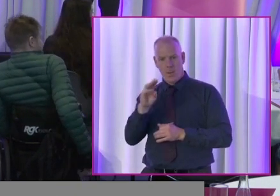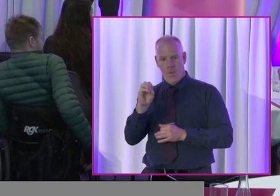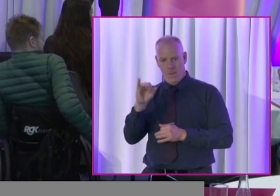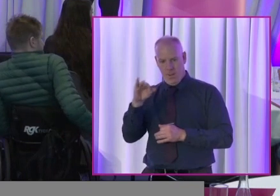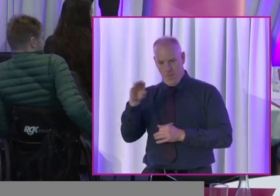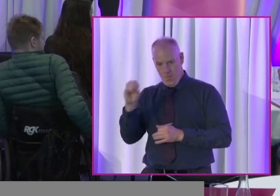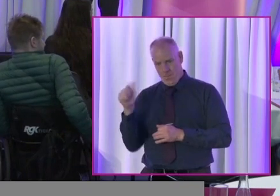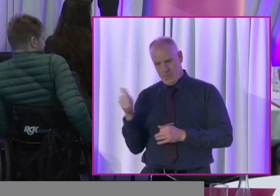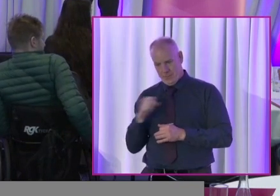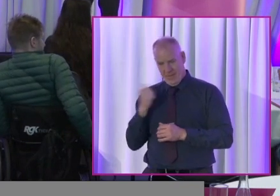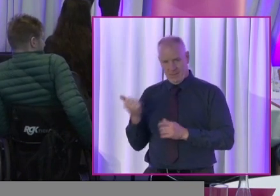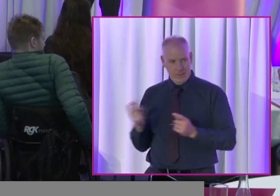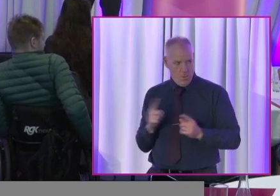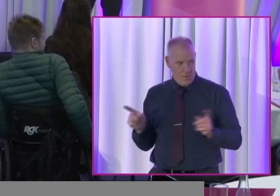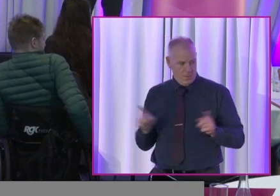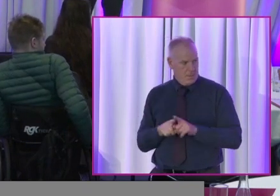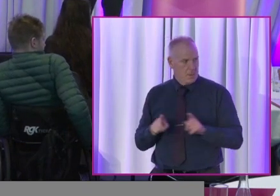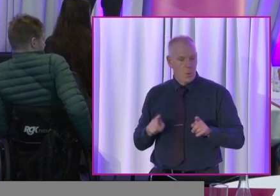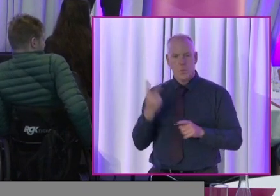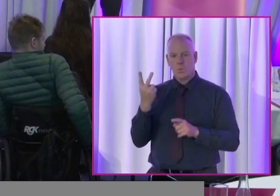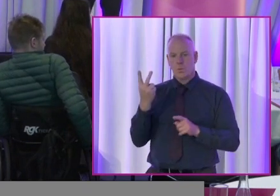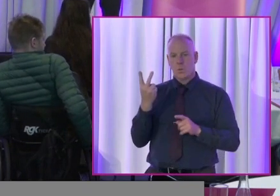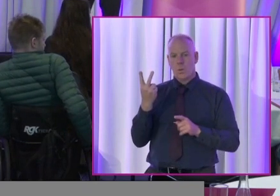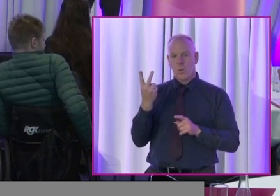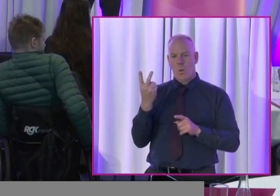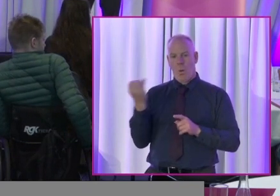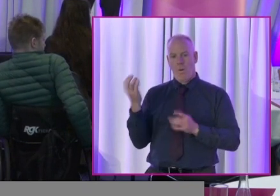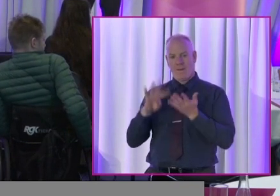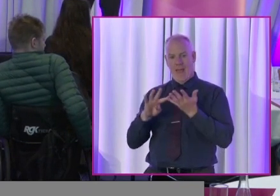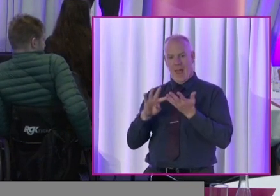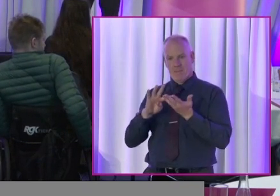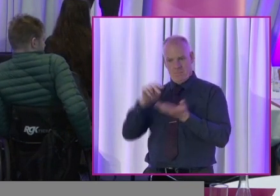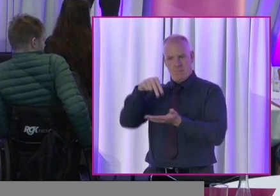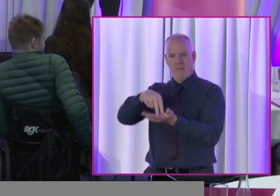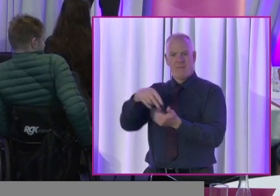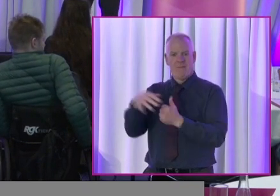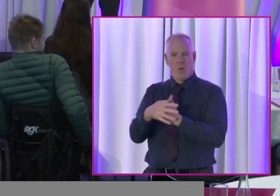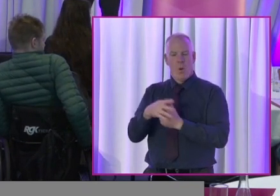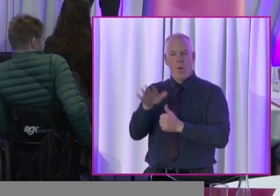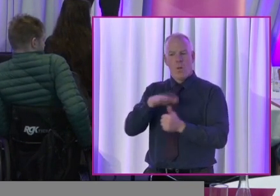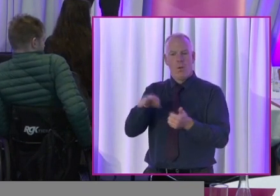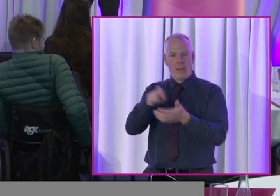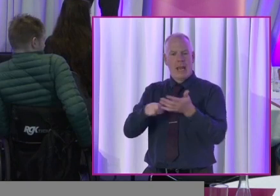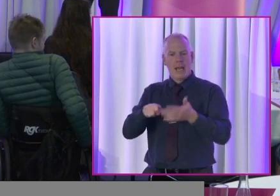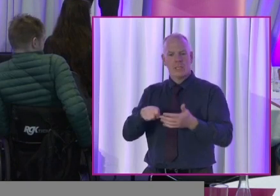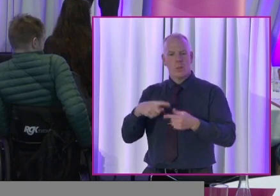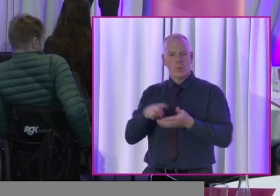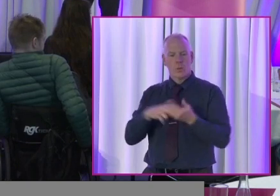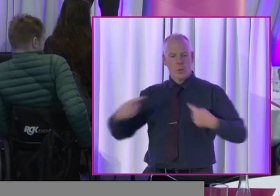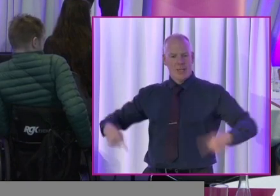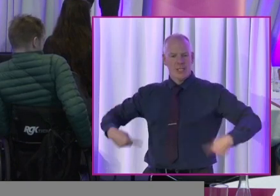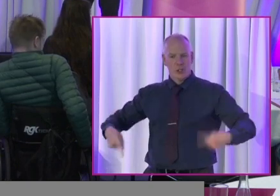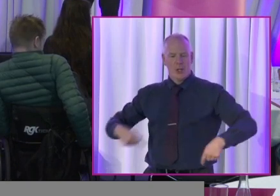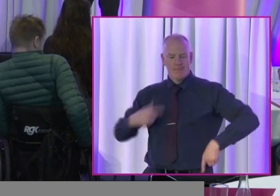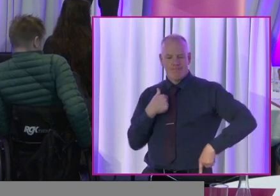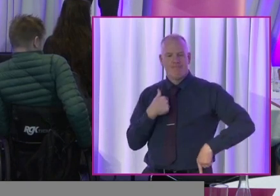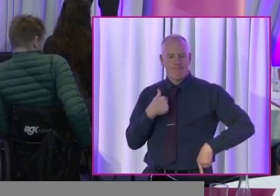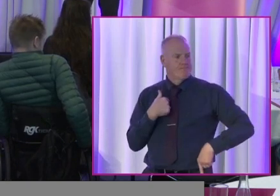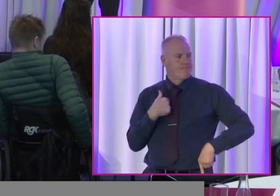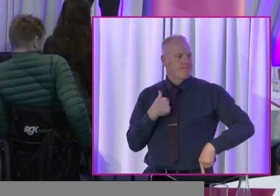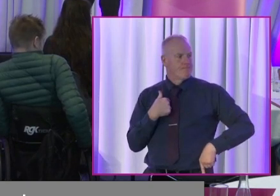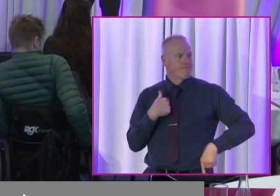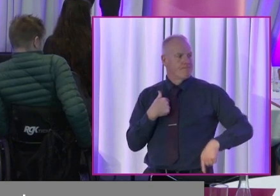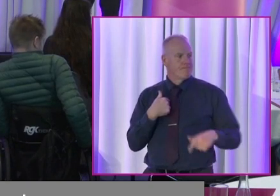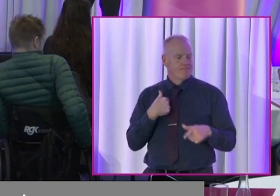In 2009, I stood in the local elections using a wheelchair. I had great